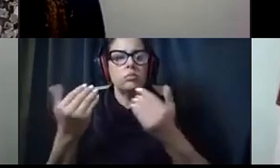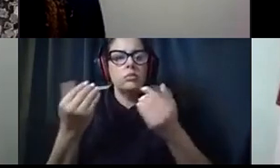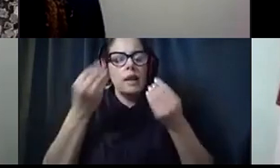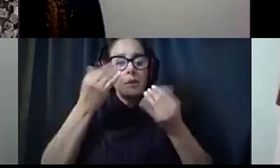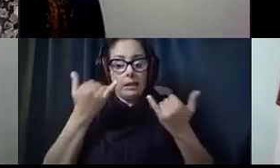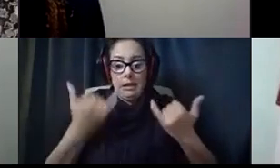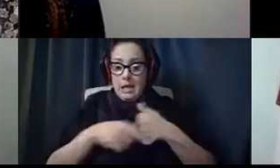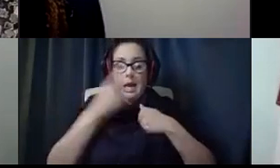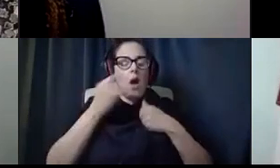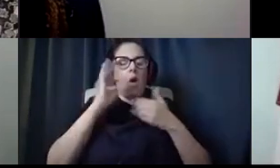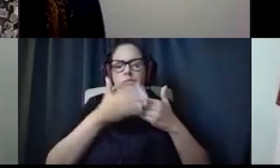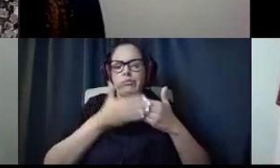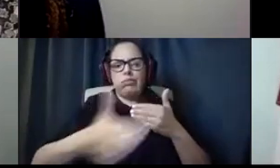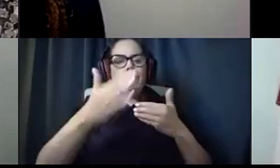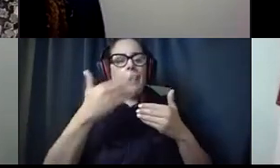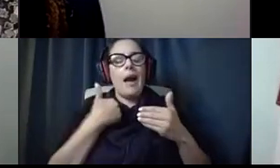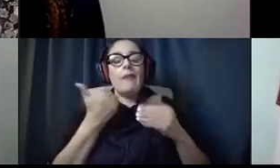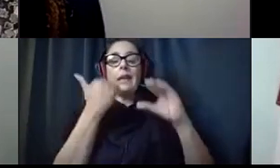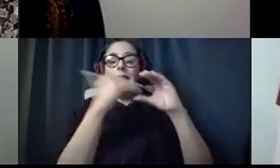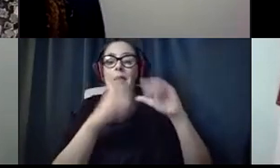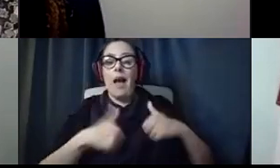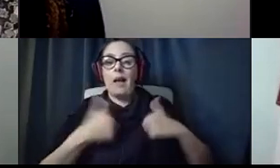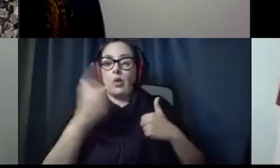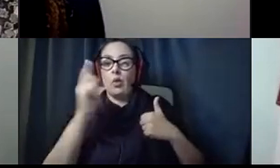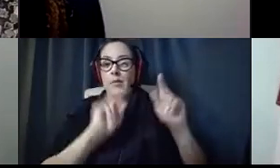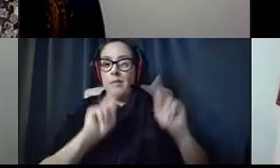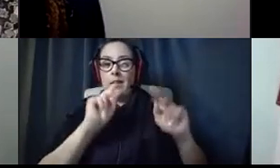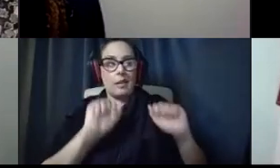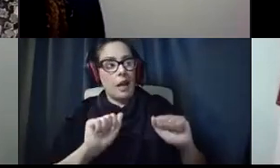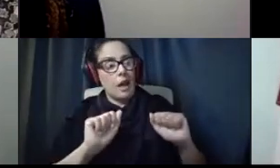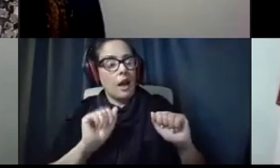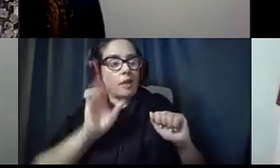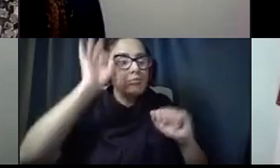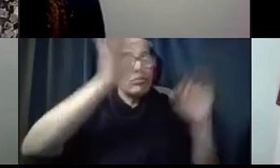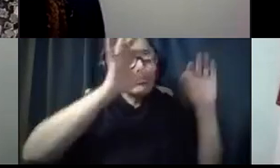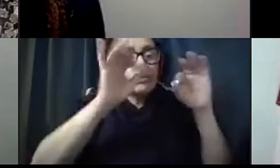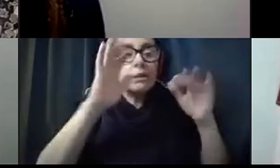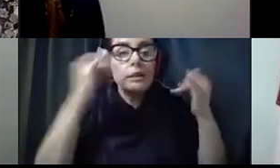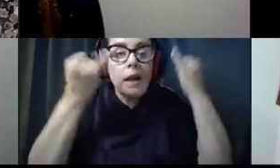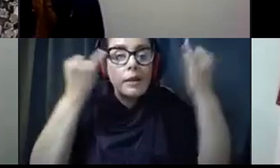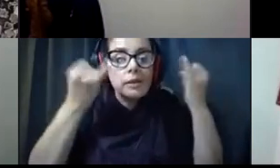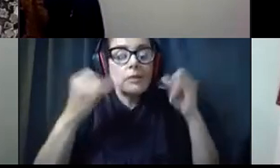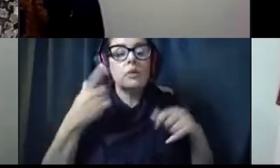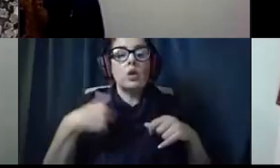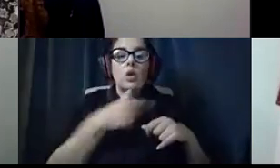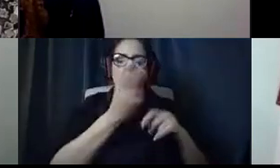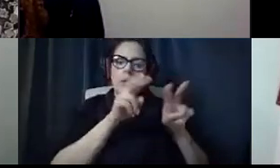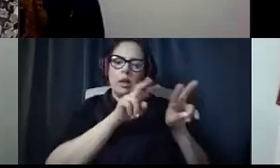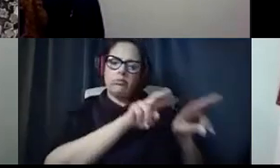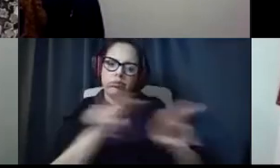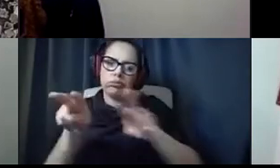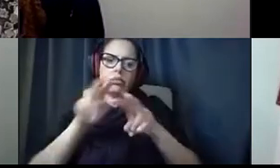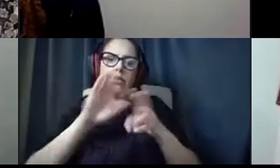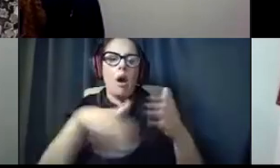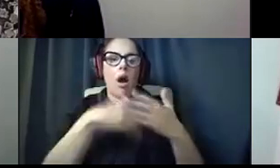ongoing. We've got the email address where people can, you know, pop in some ideas. We look at all of those